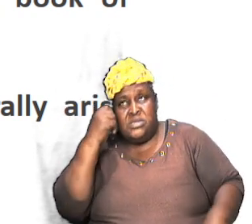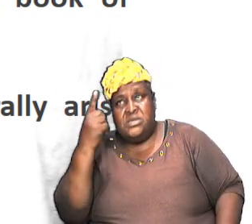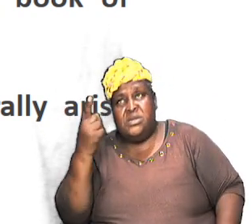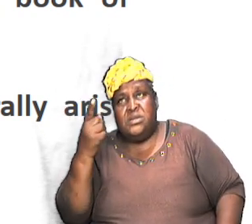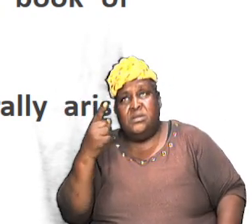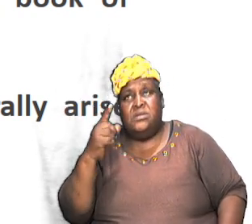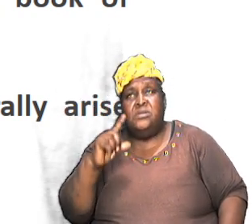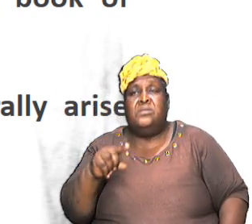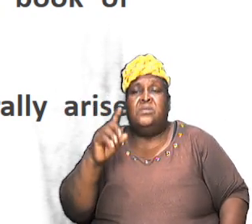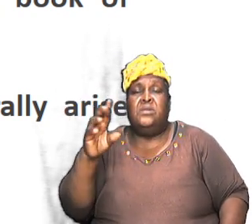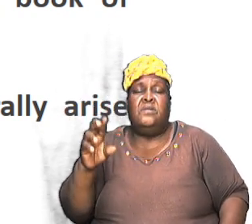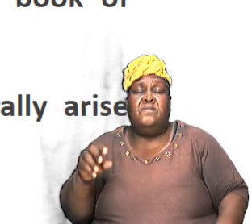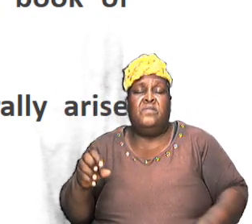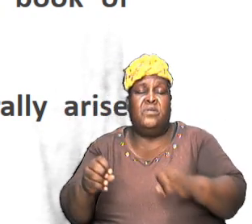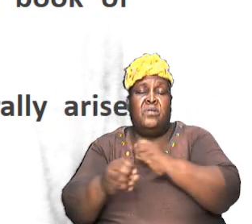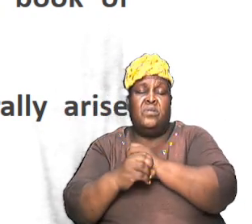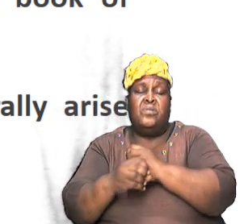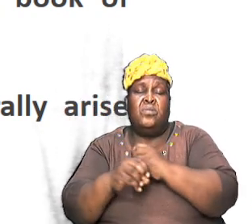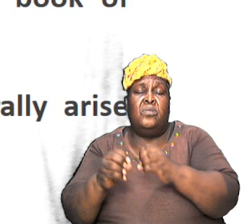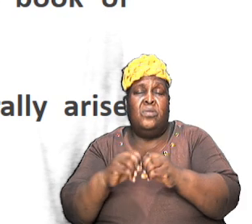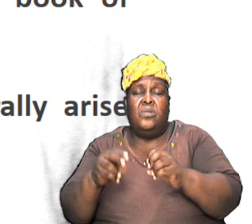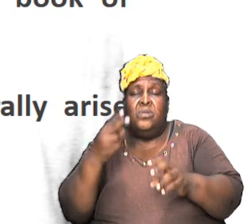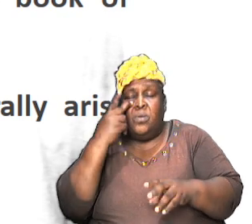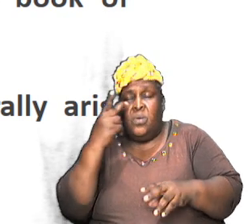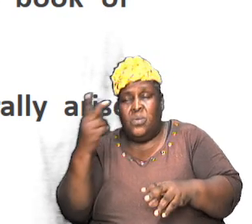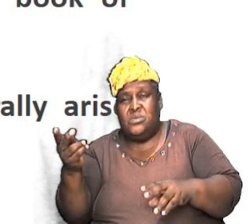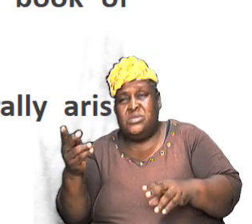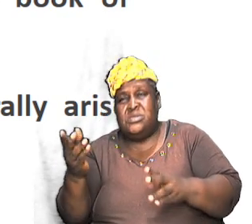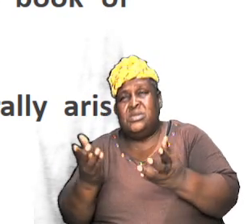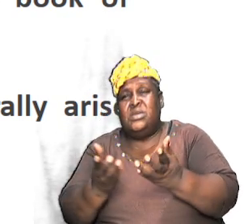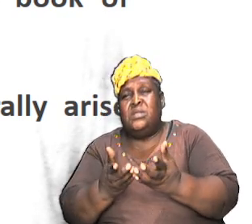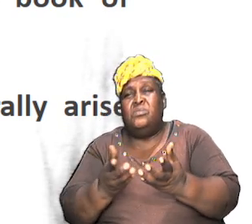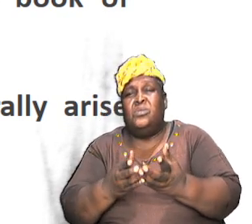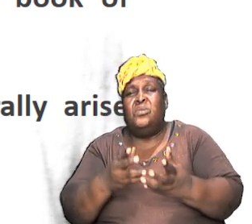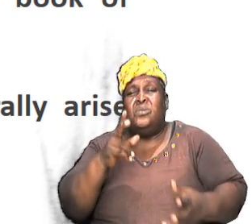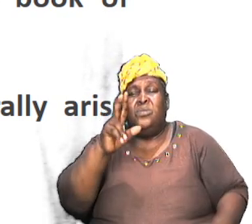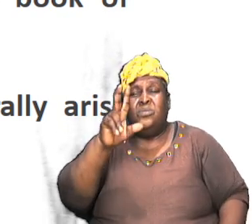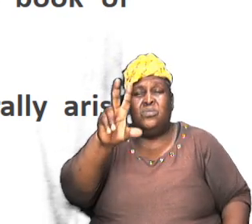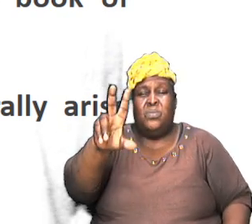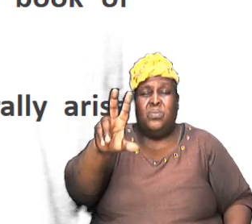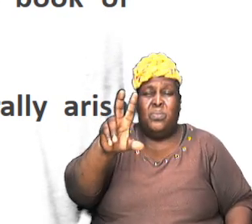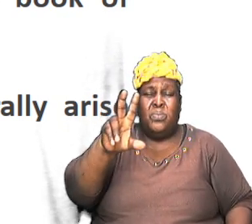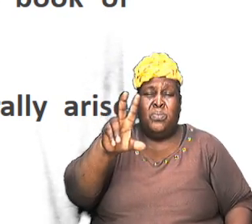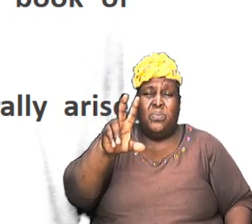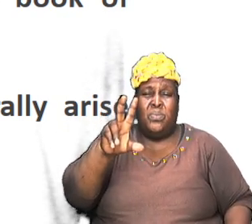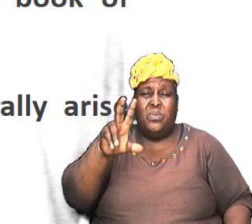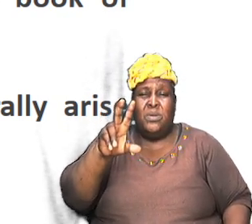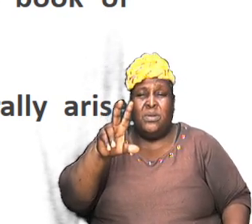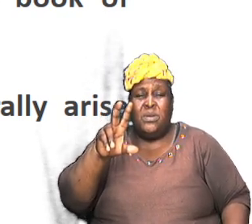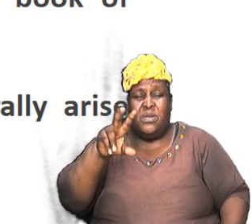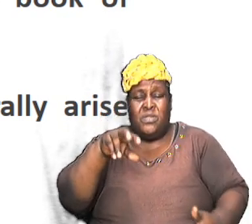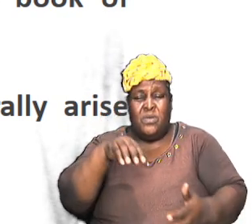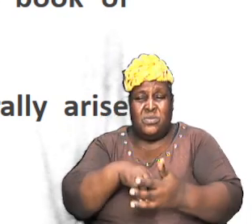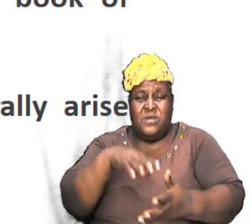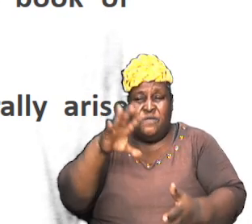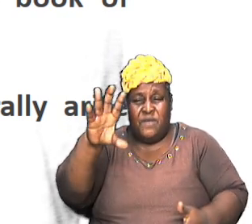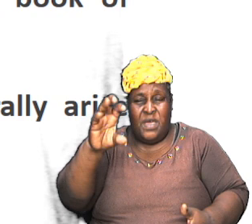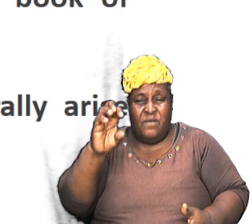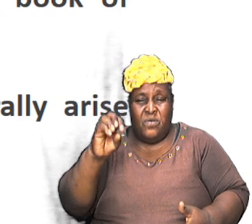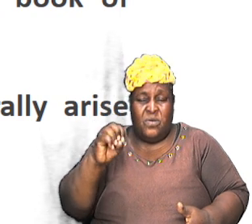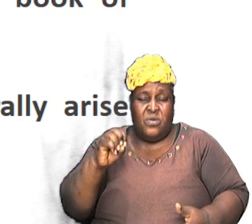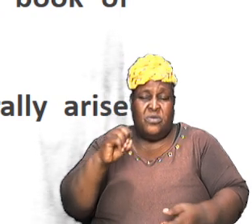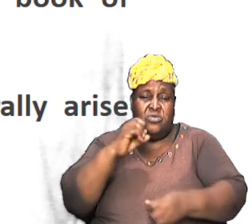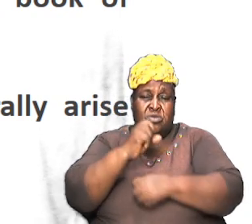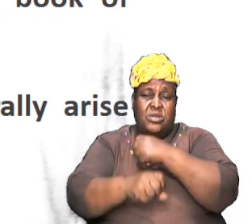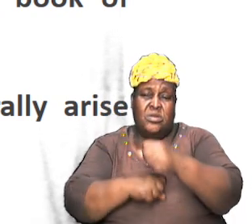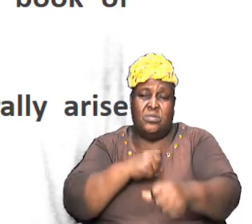objectives so that we don't see the book as a book spanning 2500 years and it has so much but if you can look at it